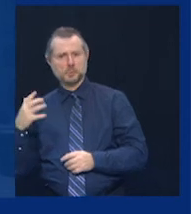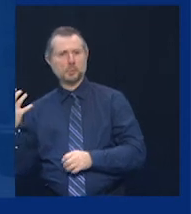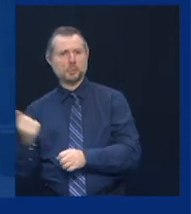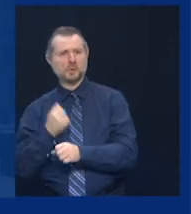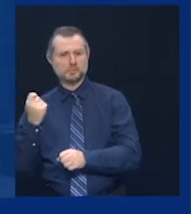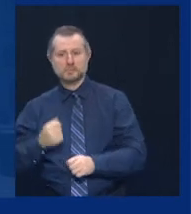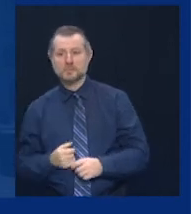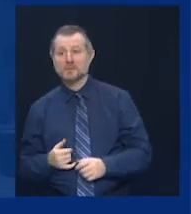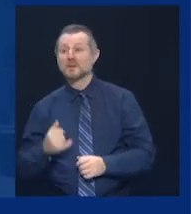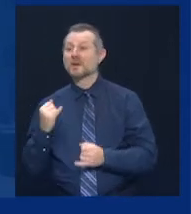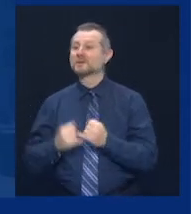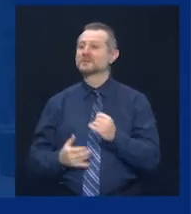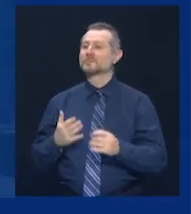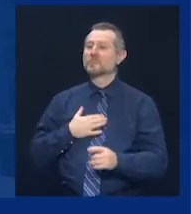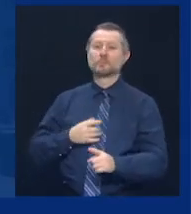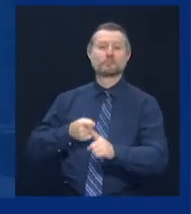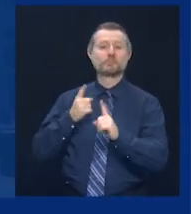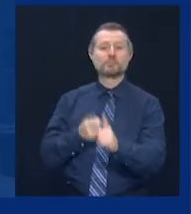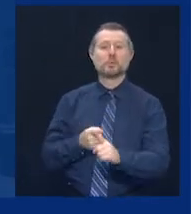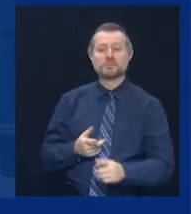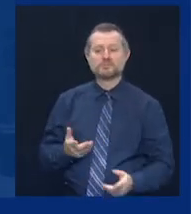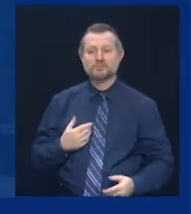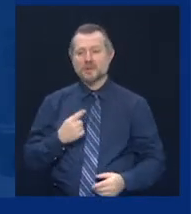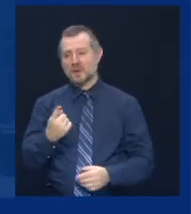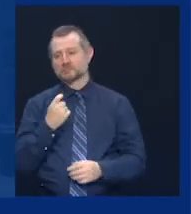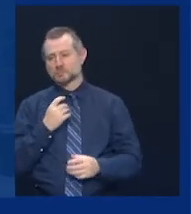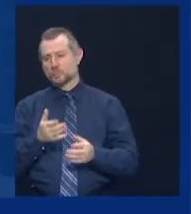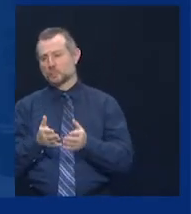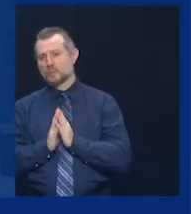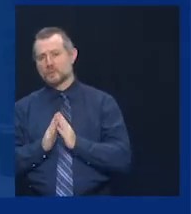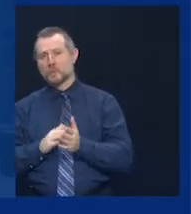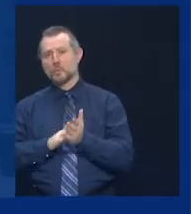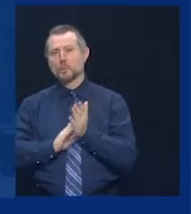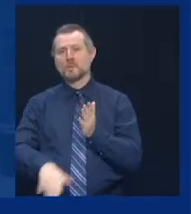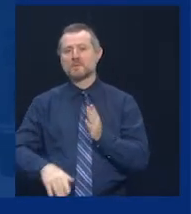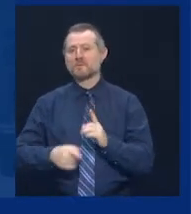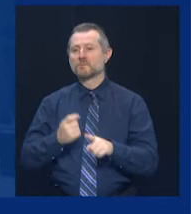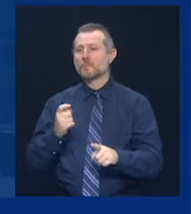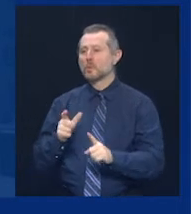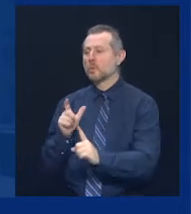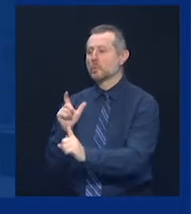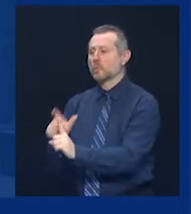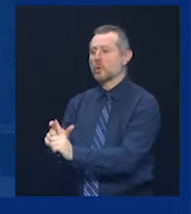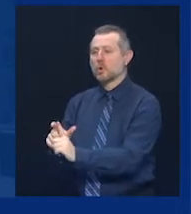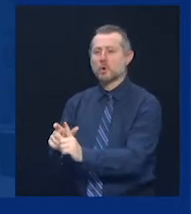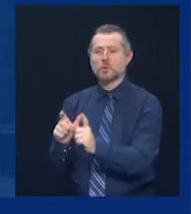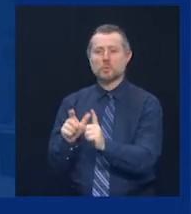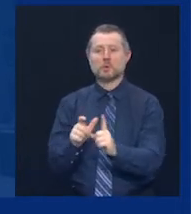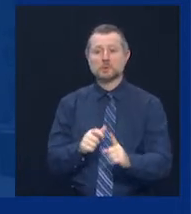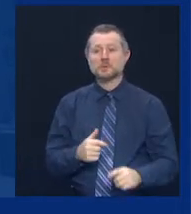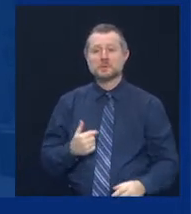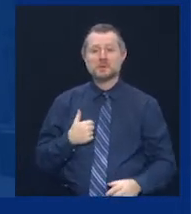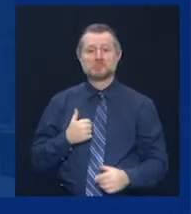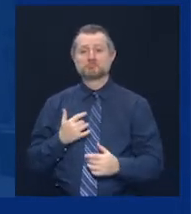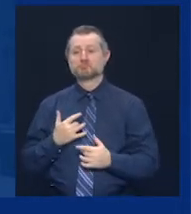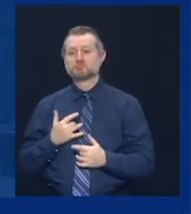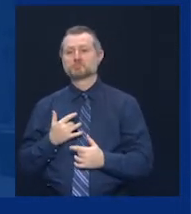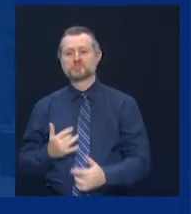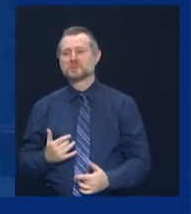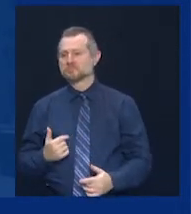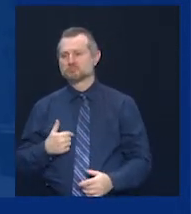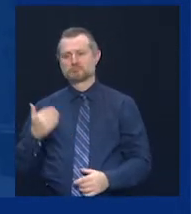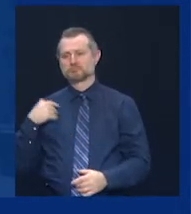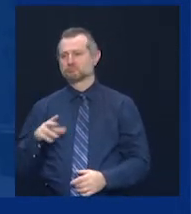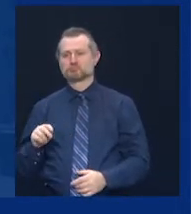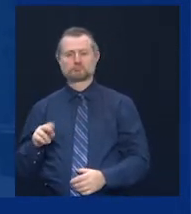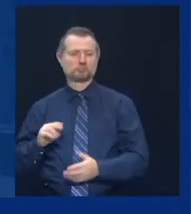We had a request for a waiver of quarantine. We normally do not do waivers of